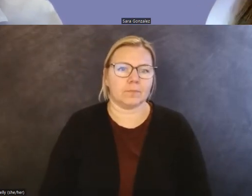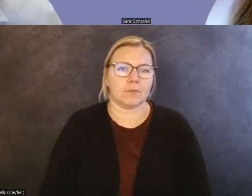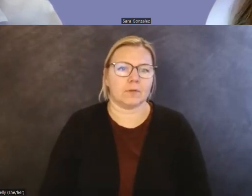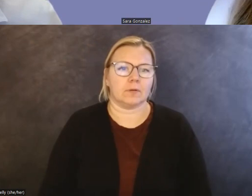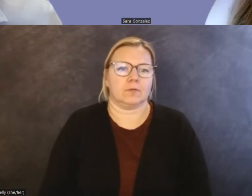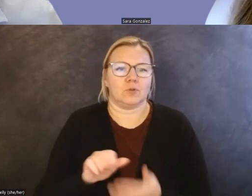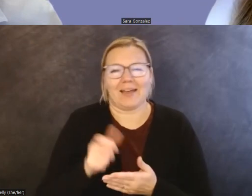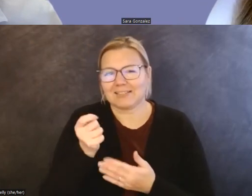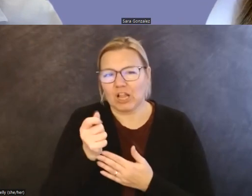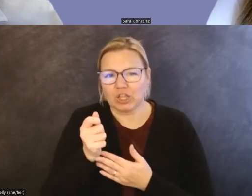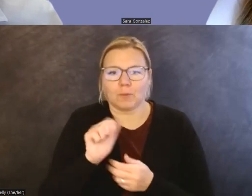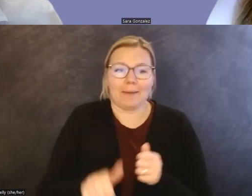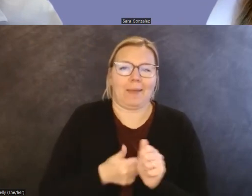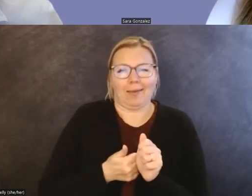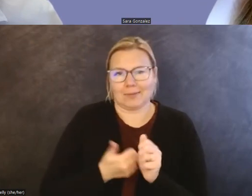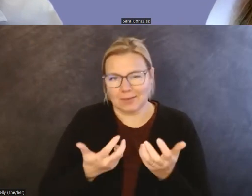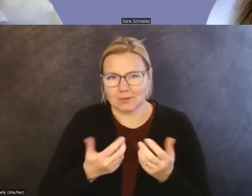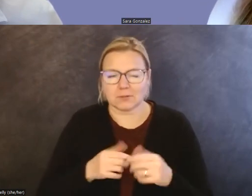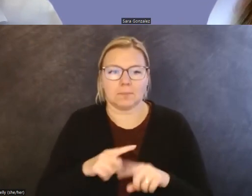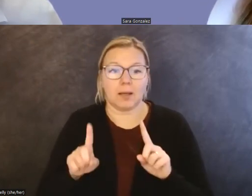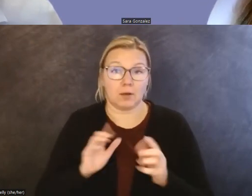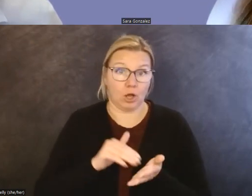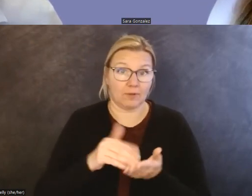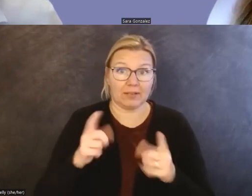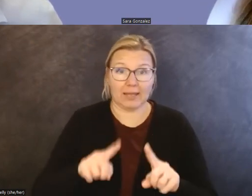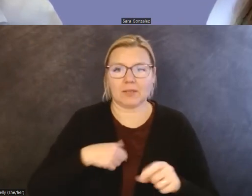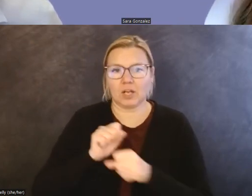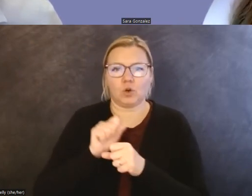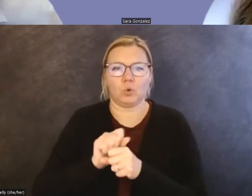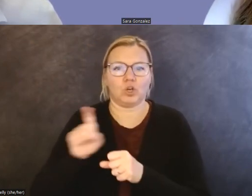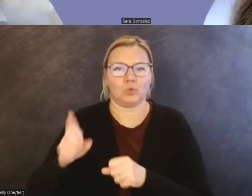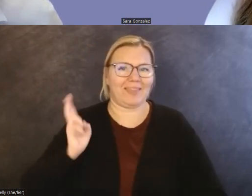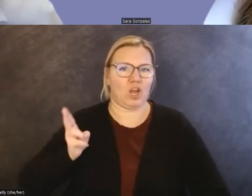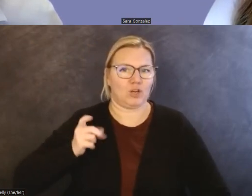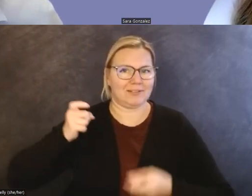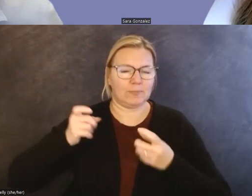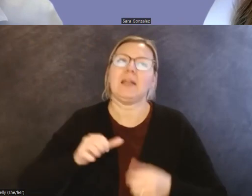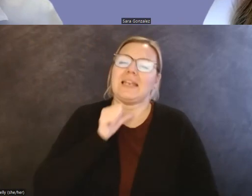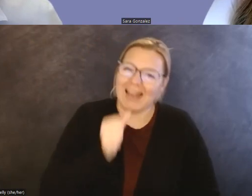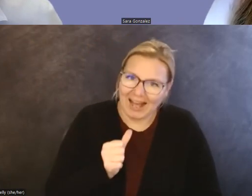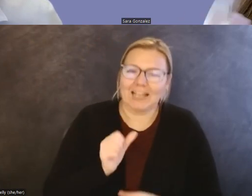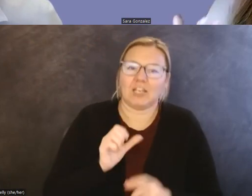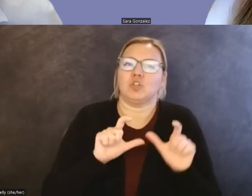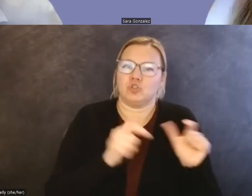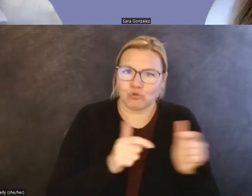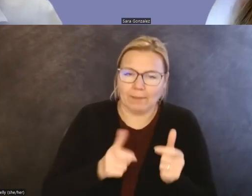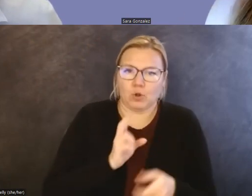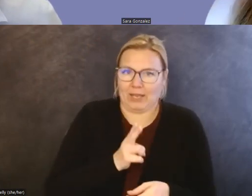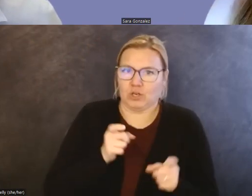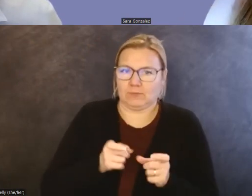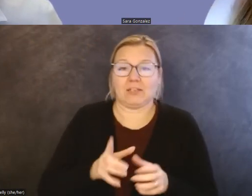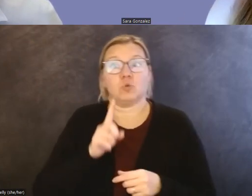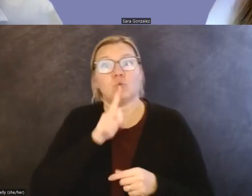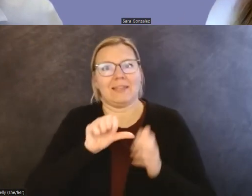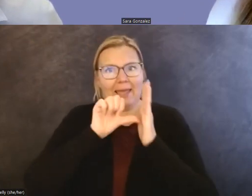bit behind the scenes, although oftentimes in our work with heritage managers, non-tribal heritage managers, we really emphasize